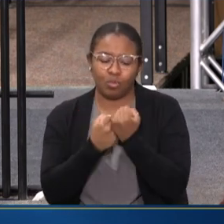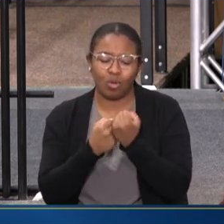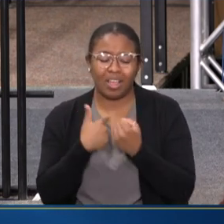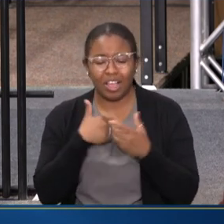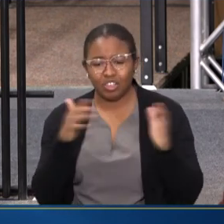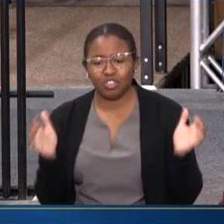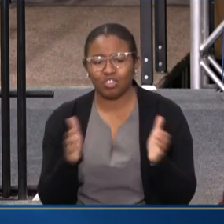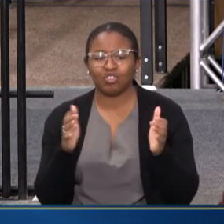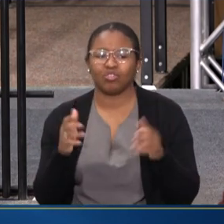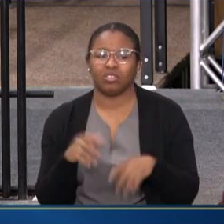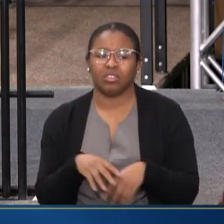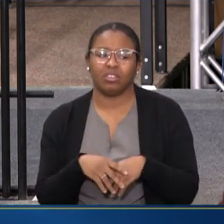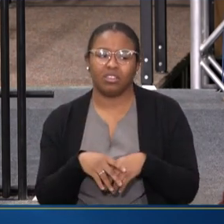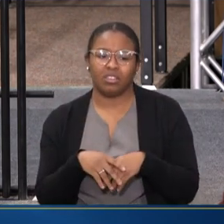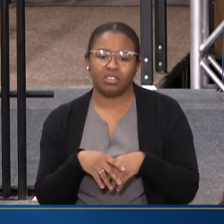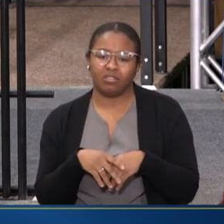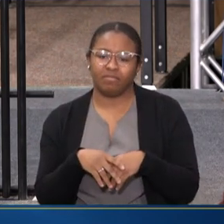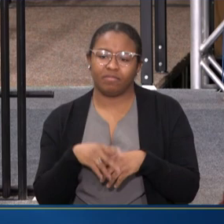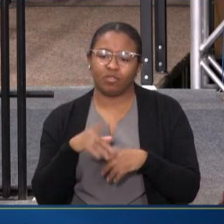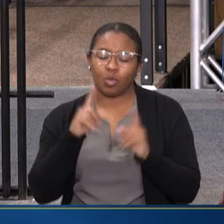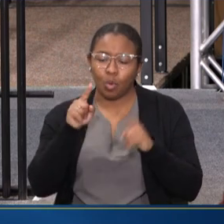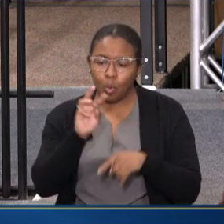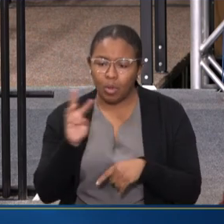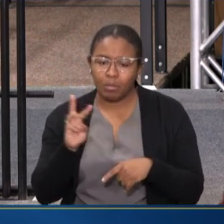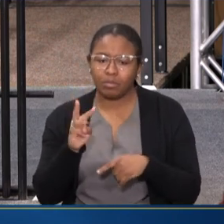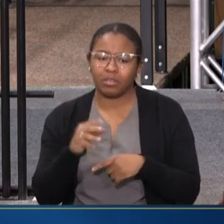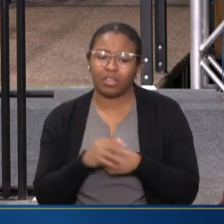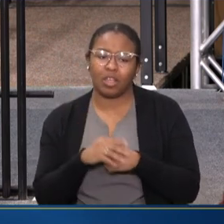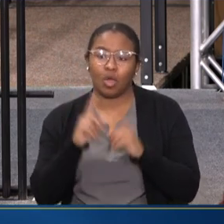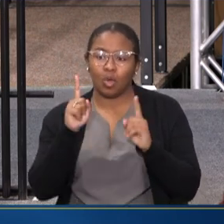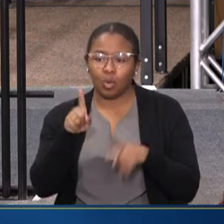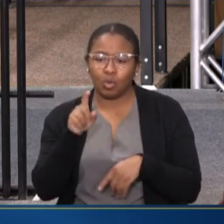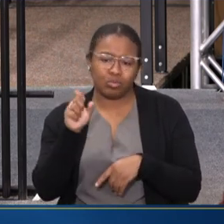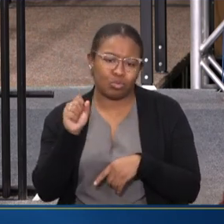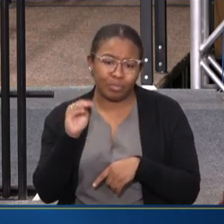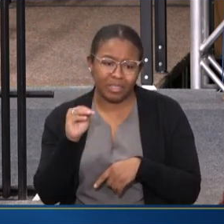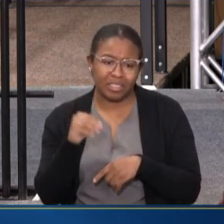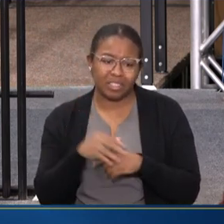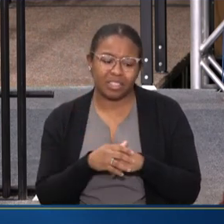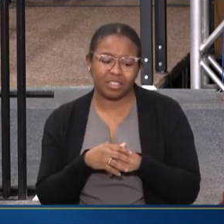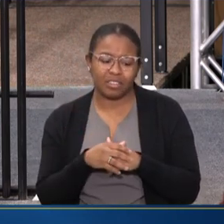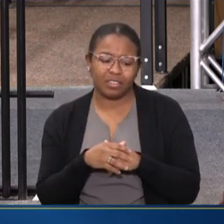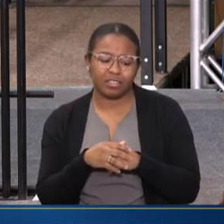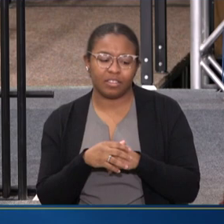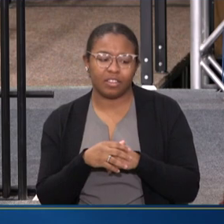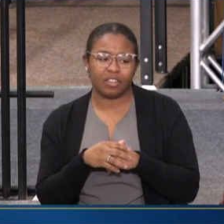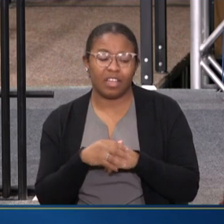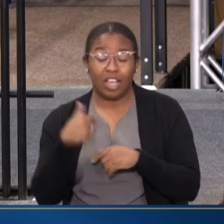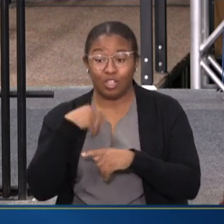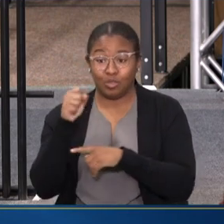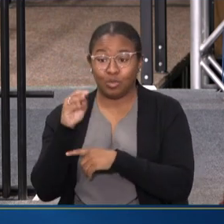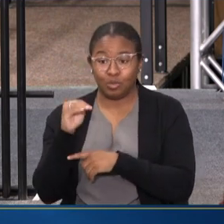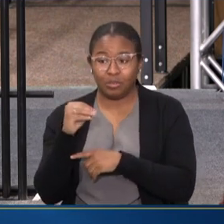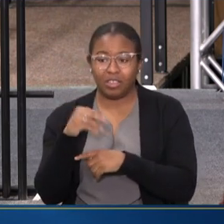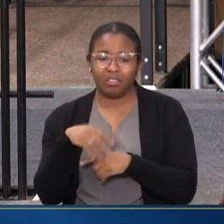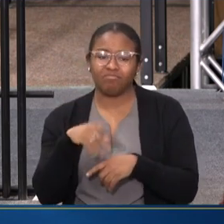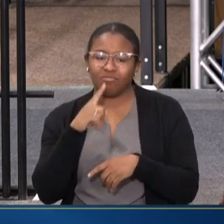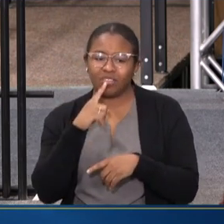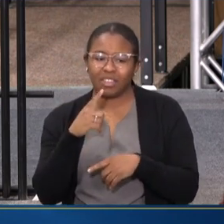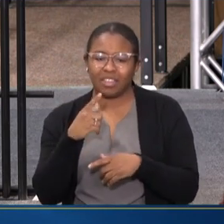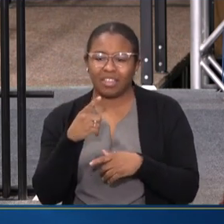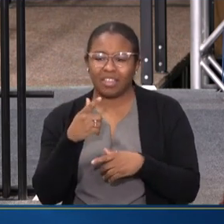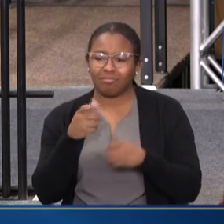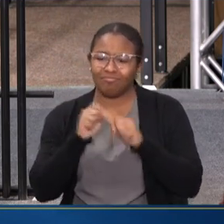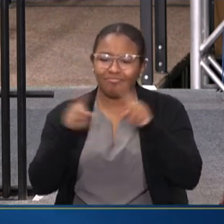KNOW, CHECK IT OUT, GO TO THE WEBSITE, LET FOLKS KNOW ABOUT IT, GO TO OUR SOCIAL MEDIA. IT'S GOING BE A SHAMELESS PLUG HERE. OUR SOCIAL MEDIA. HELP US